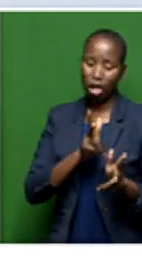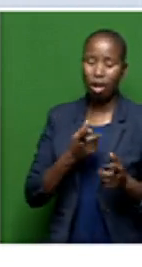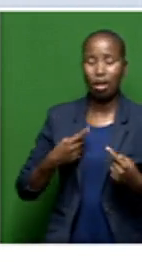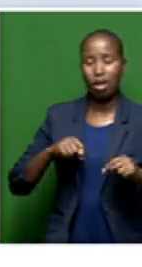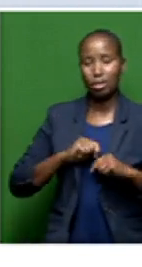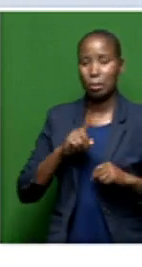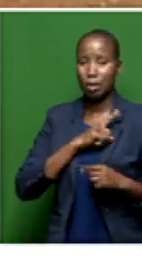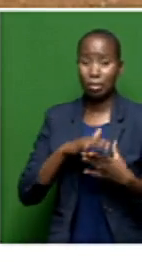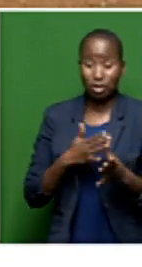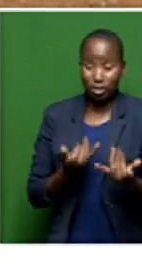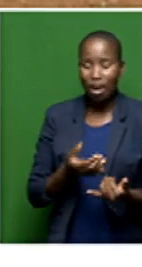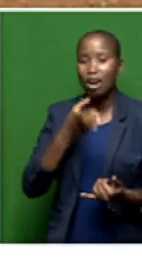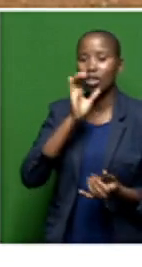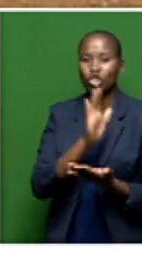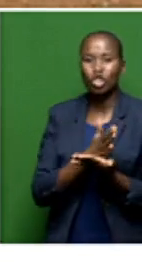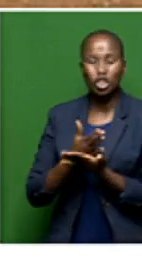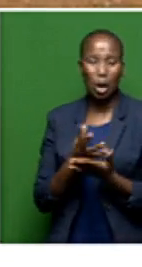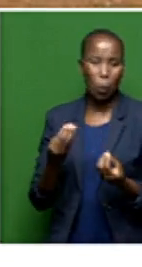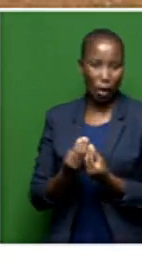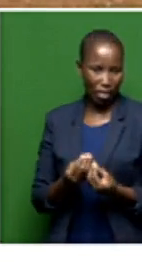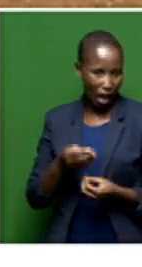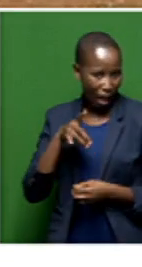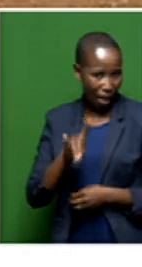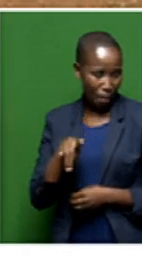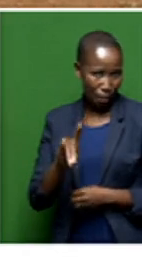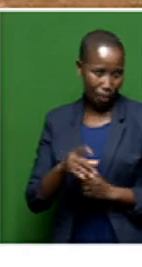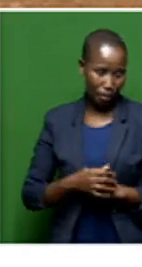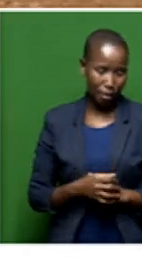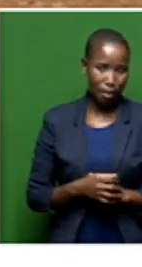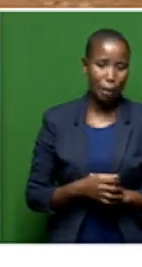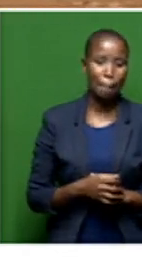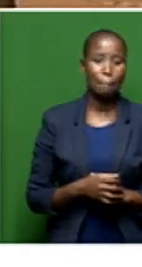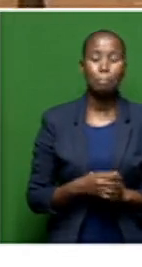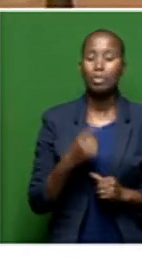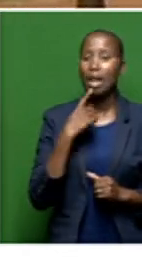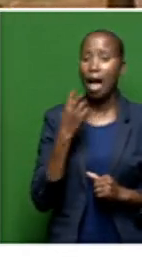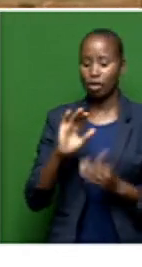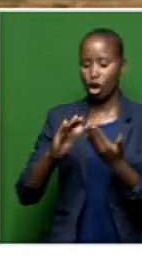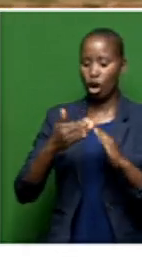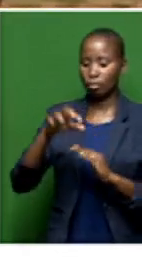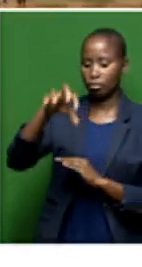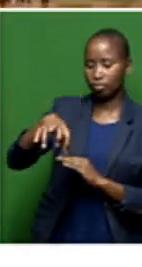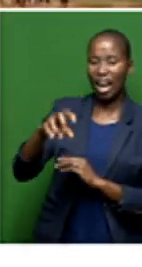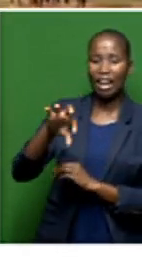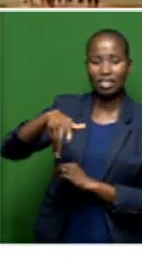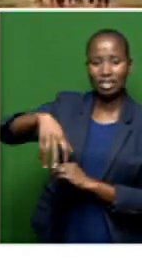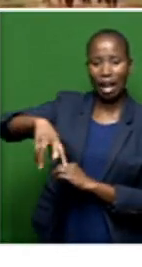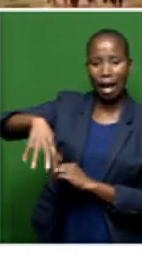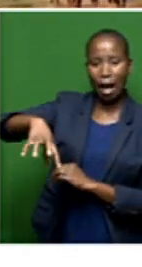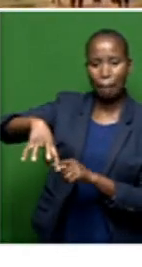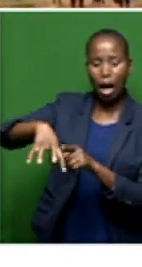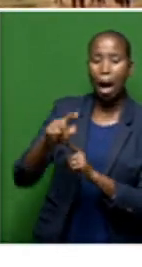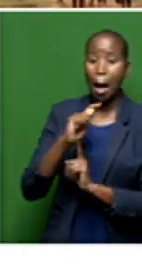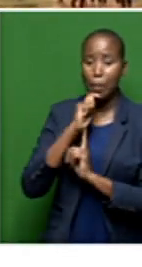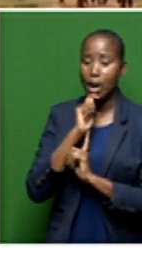drinking water with animals. Hopeful residents queue at the only communal tap every morning. But more often than not,